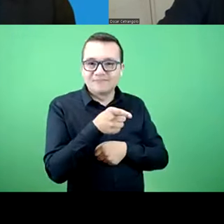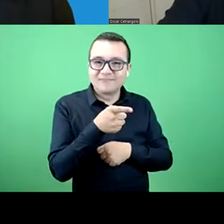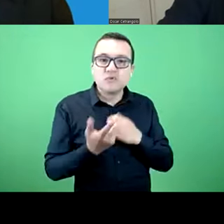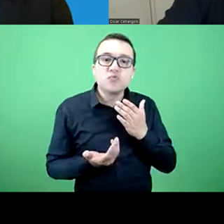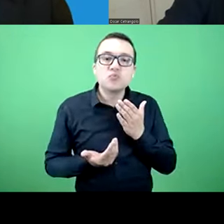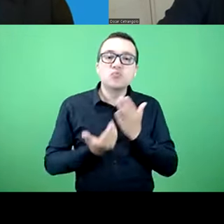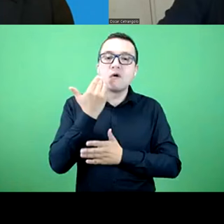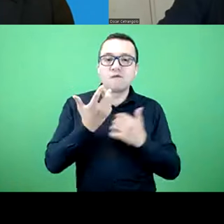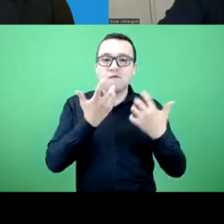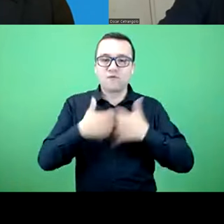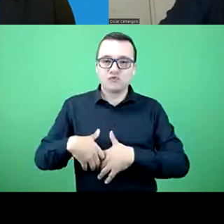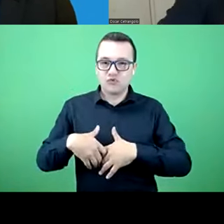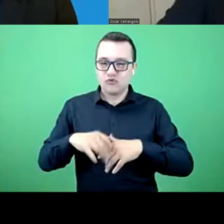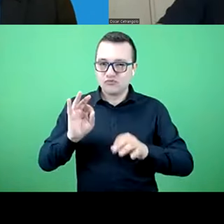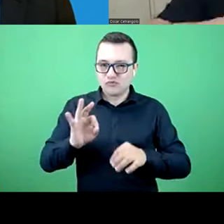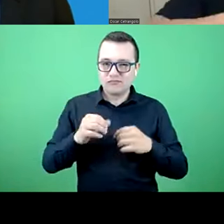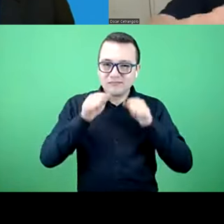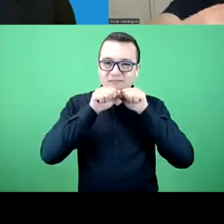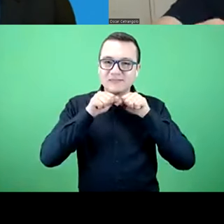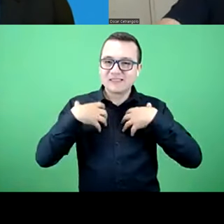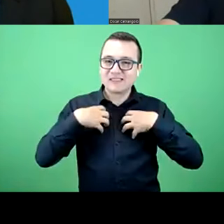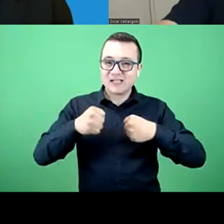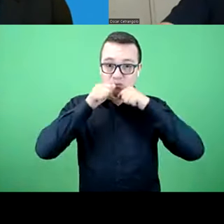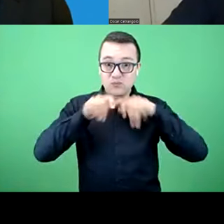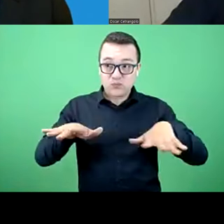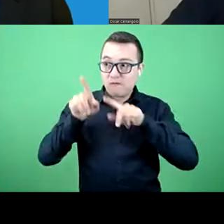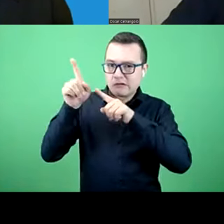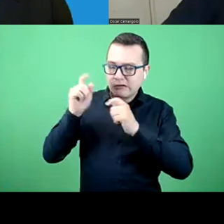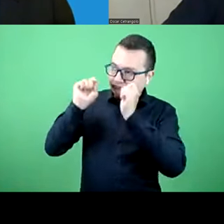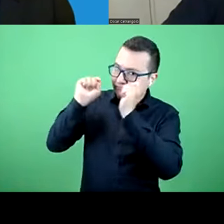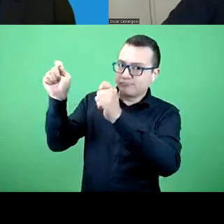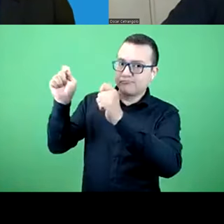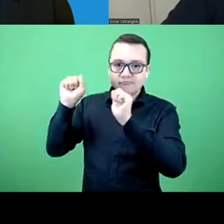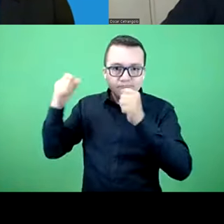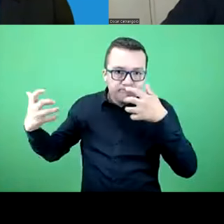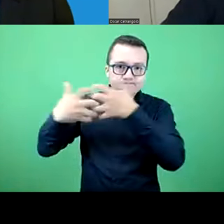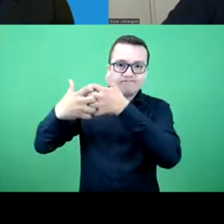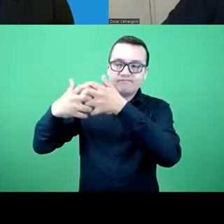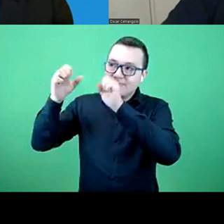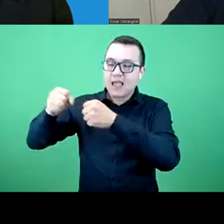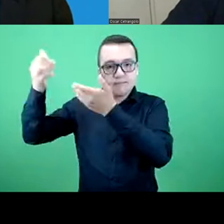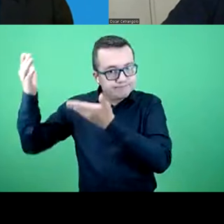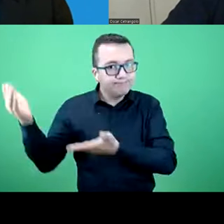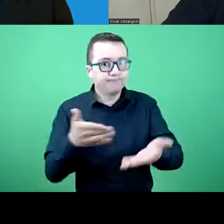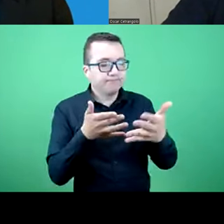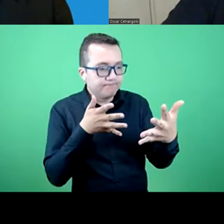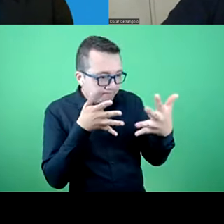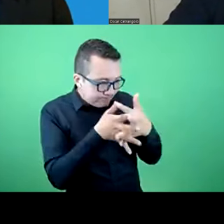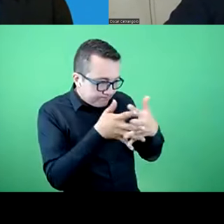essential public services. because we do a lot of very intense work